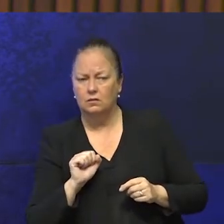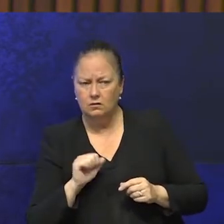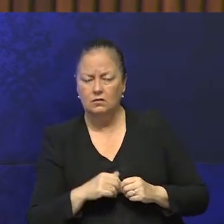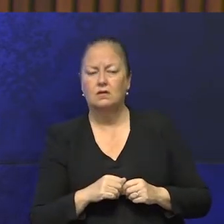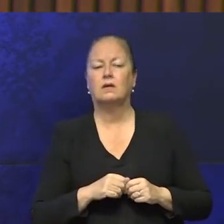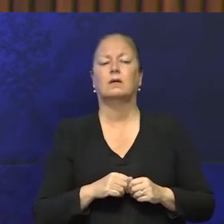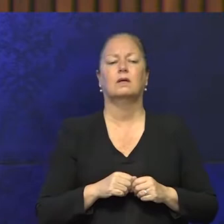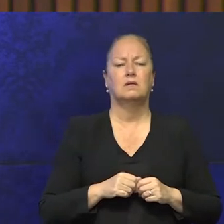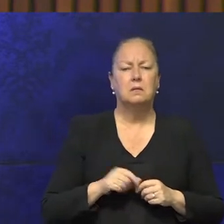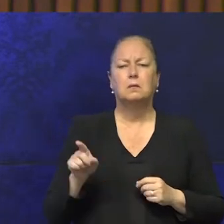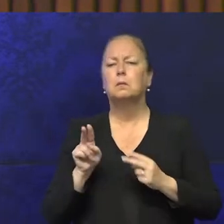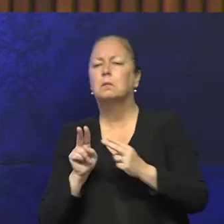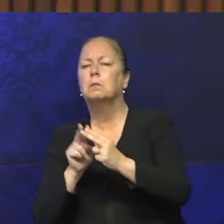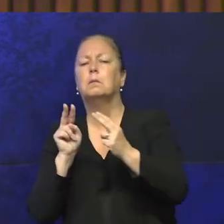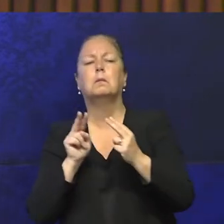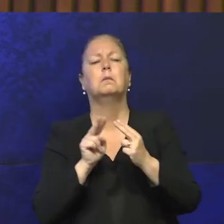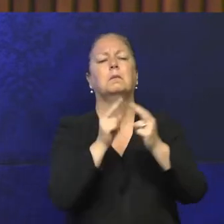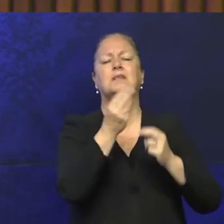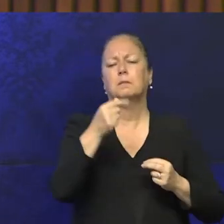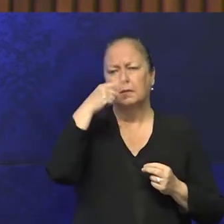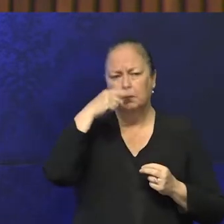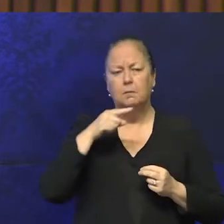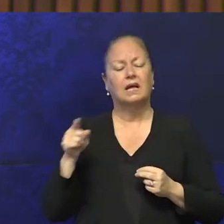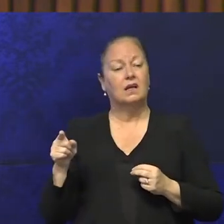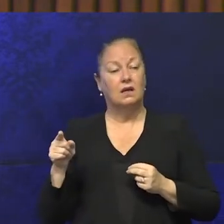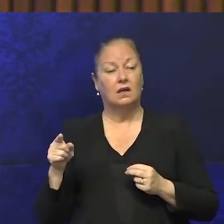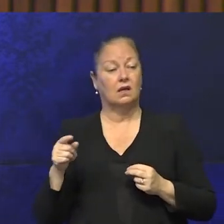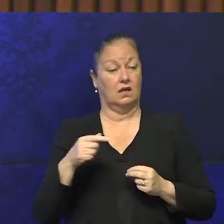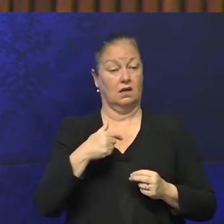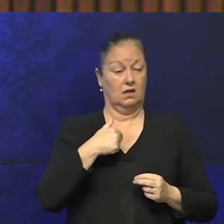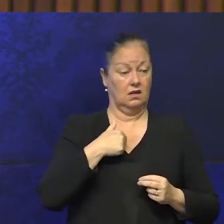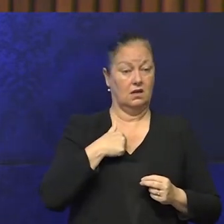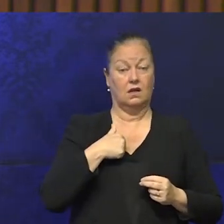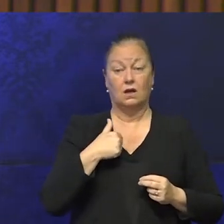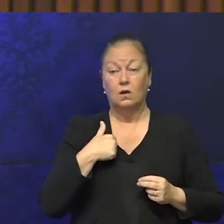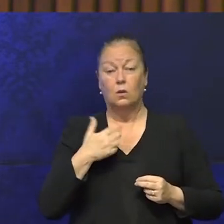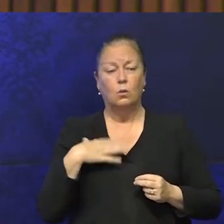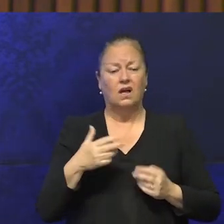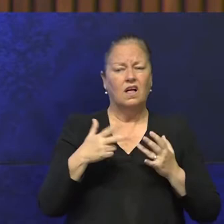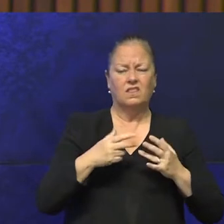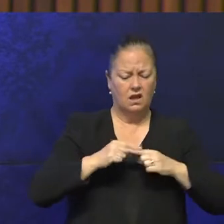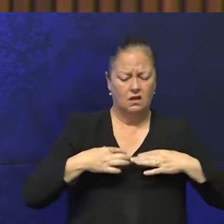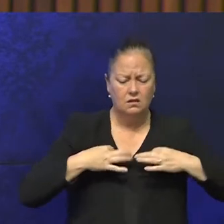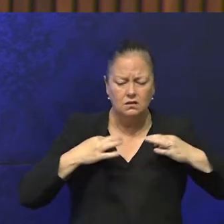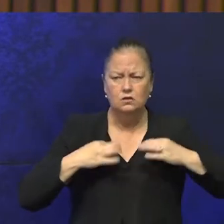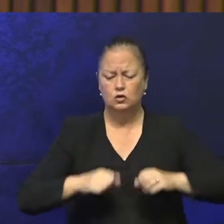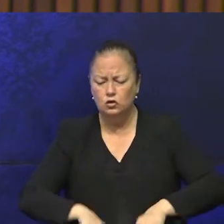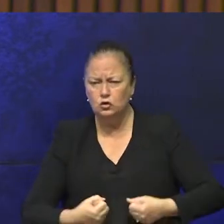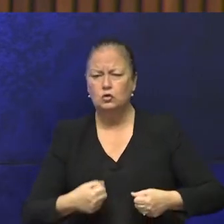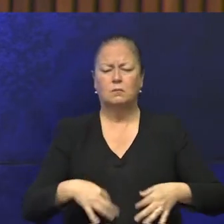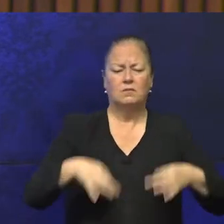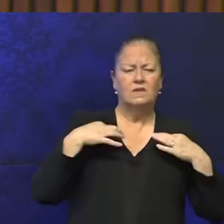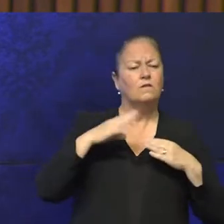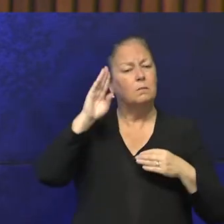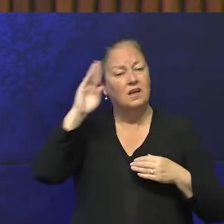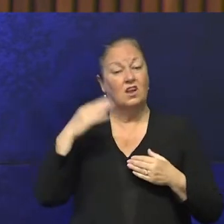got to see some people and asked for one, can I have another clothing, shoes for the children and another blanket for our